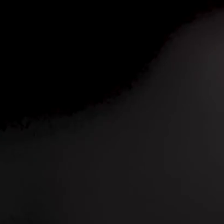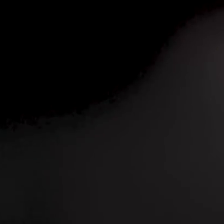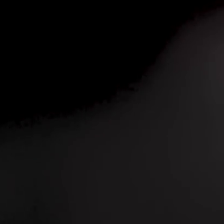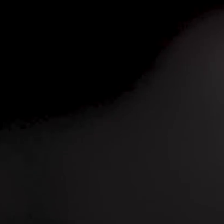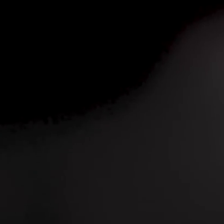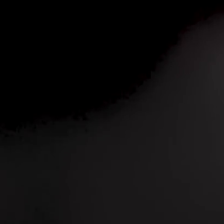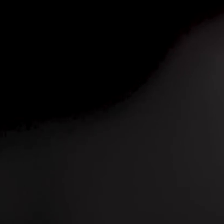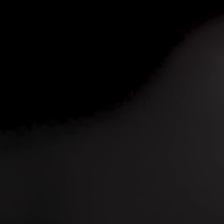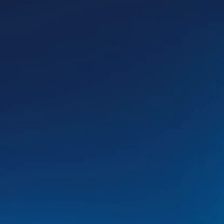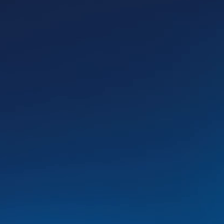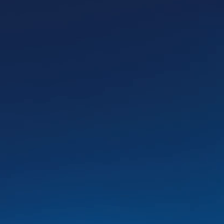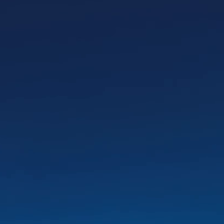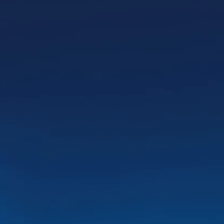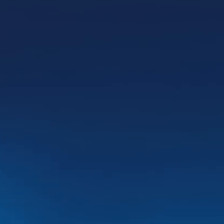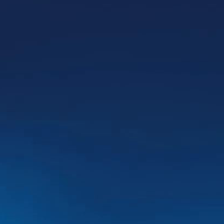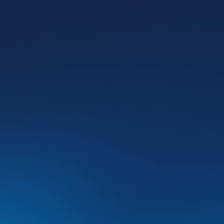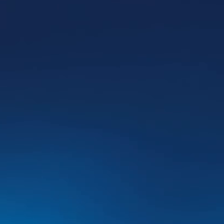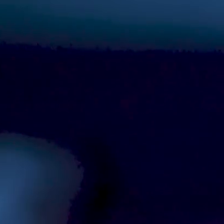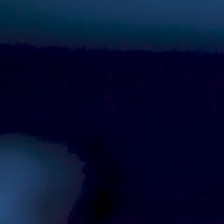We'll be right back.